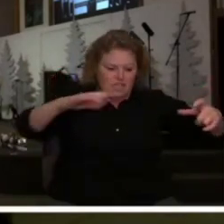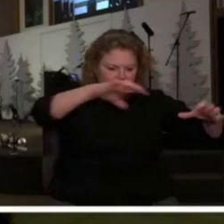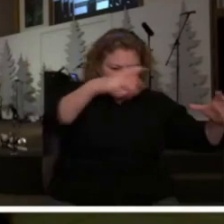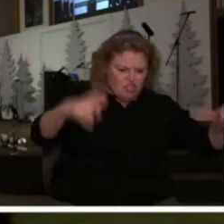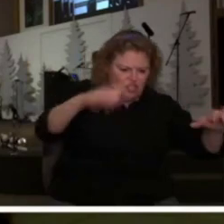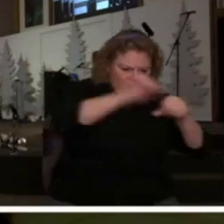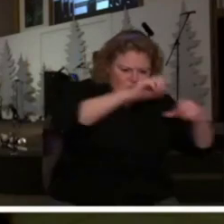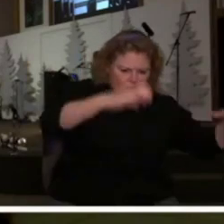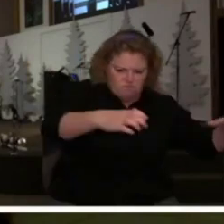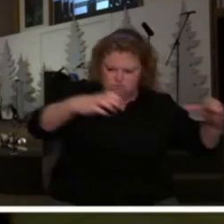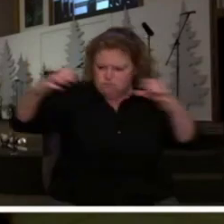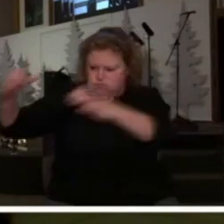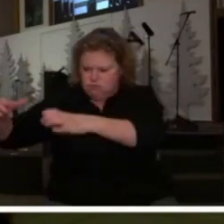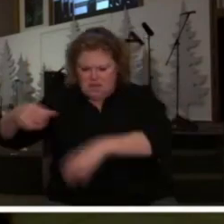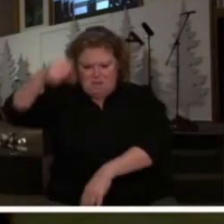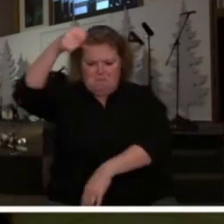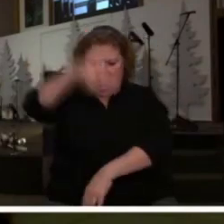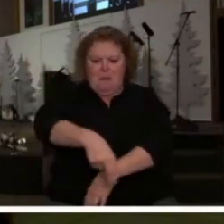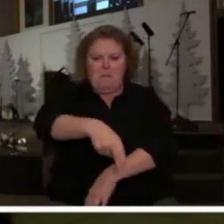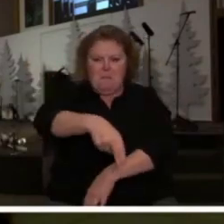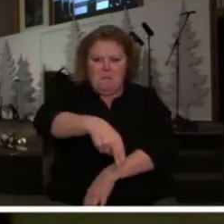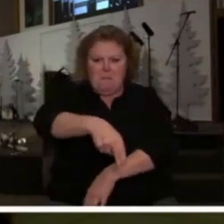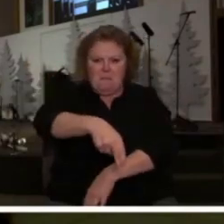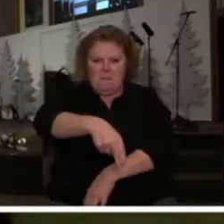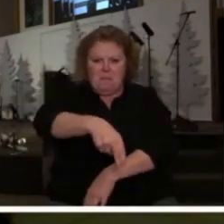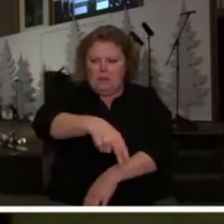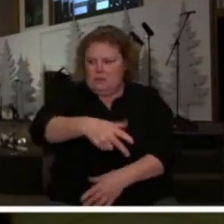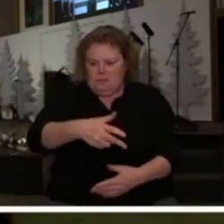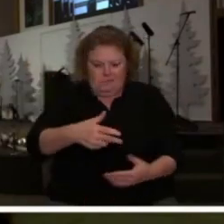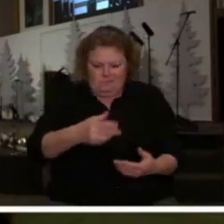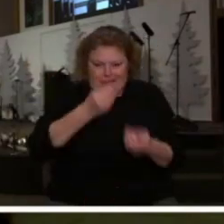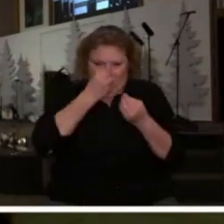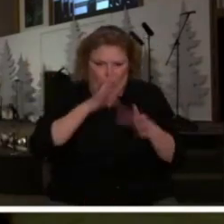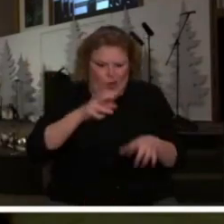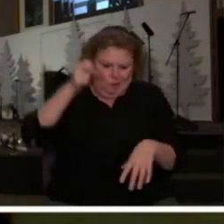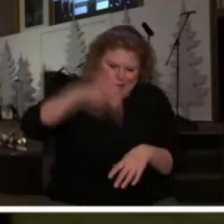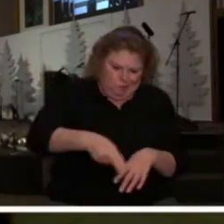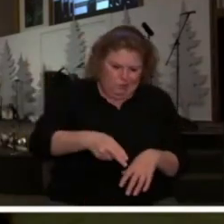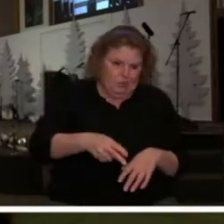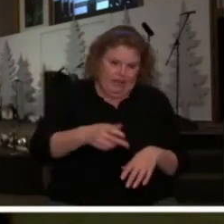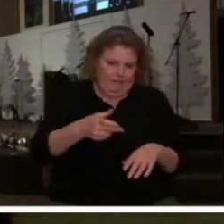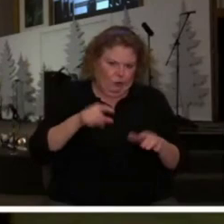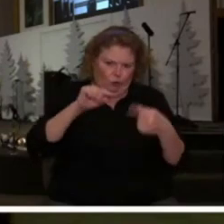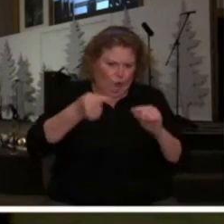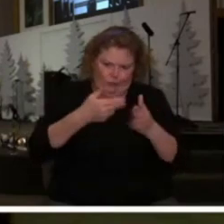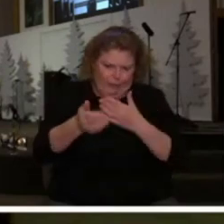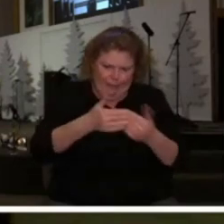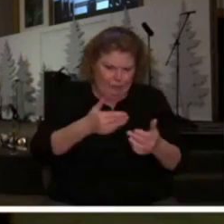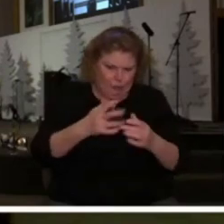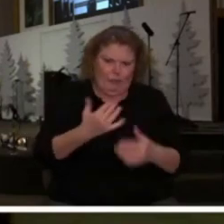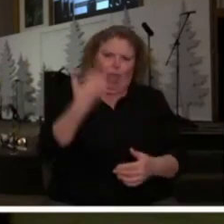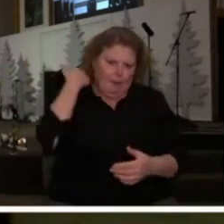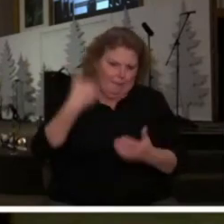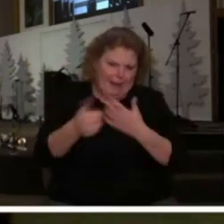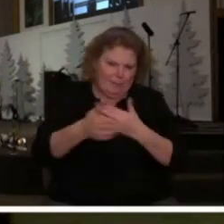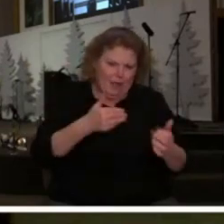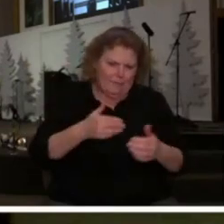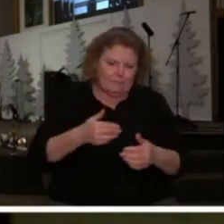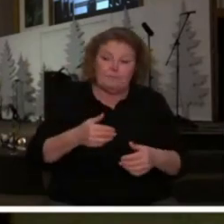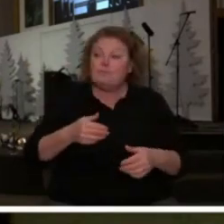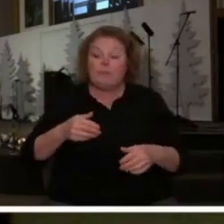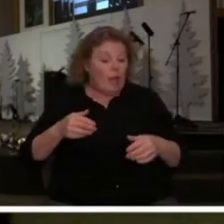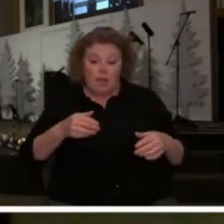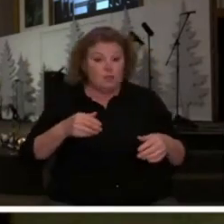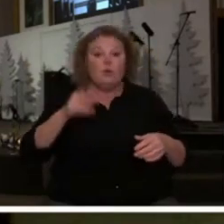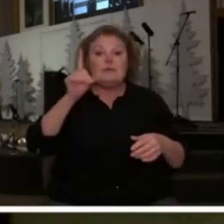they don't worry about you getting hurt when you fall the bottom of the pit because you're not coming out anyway and they drop him into the pit and the king yells out in this